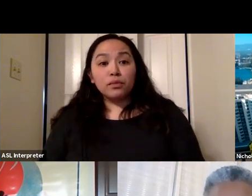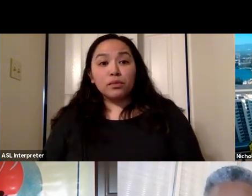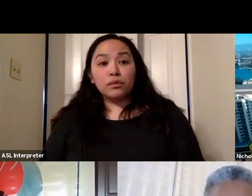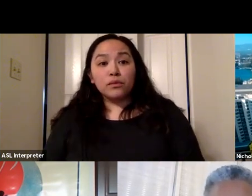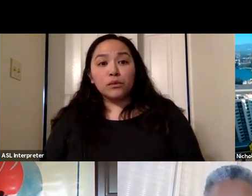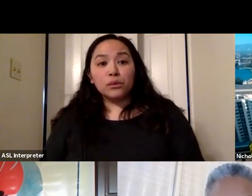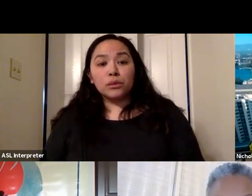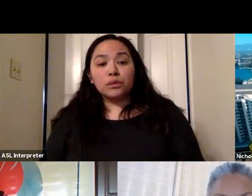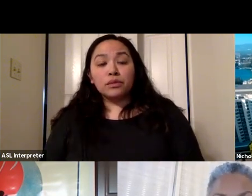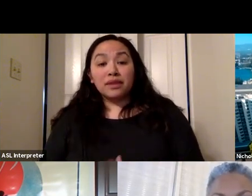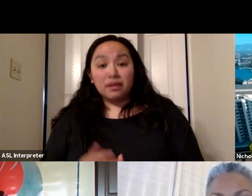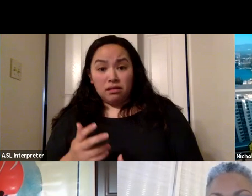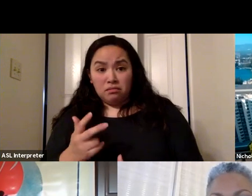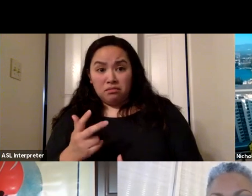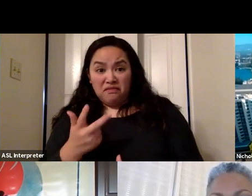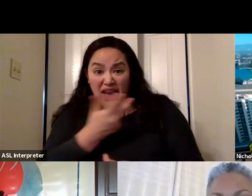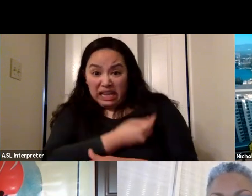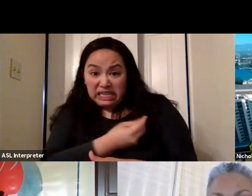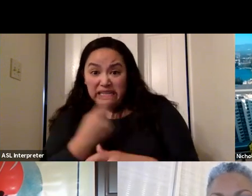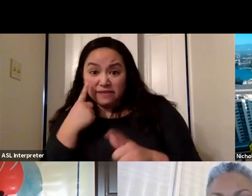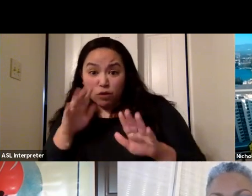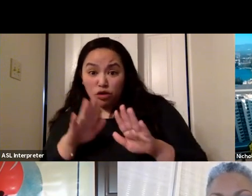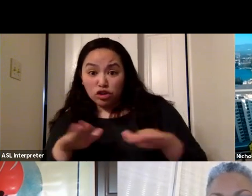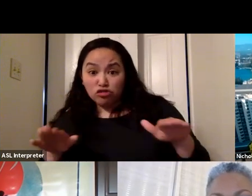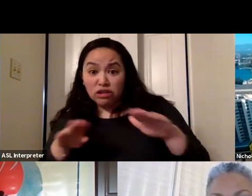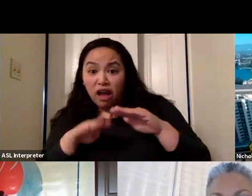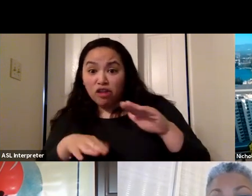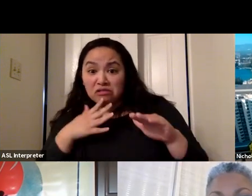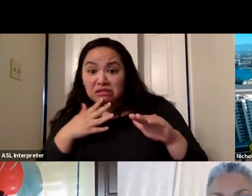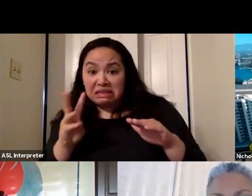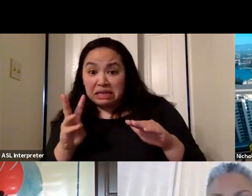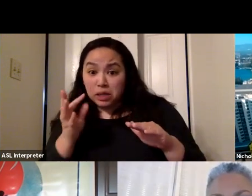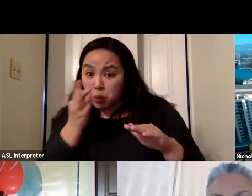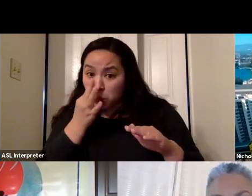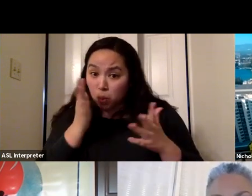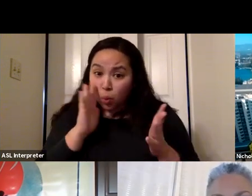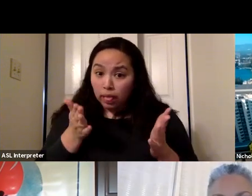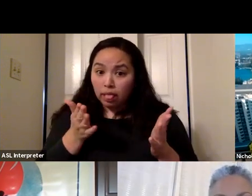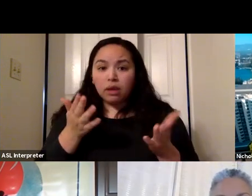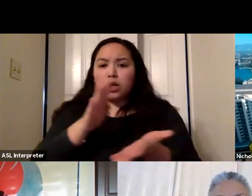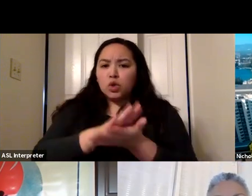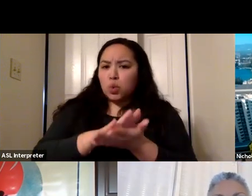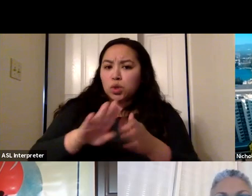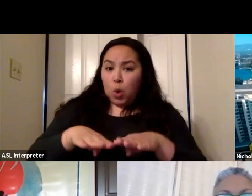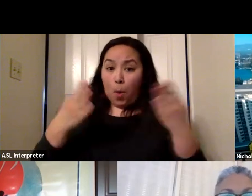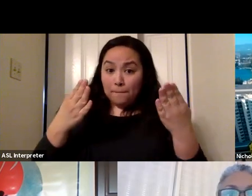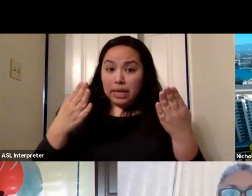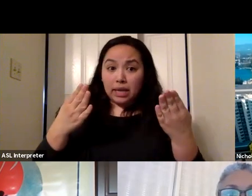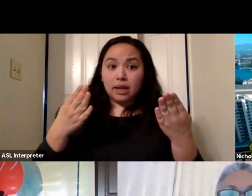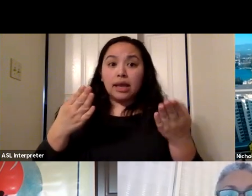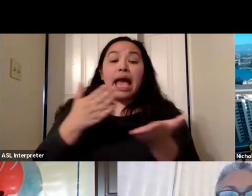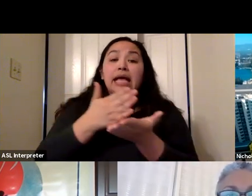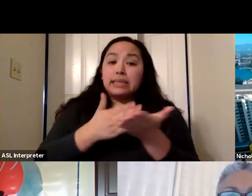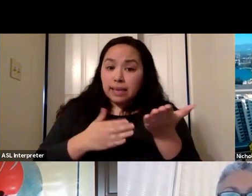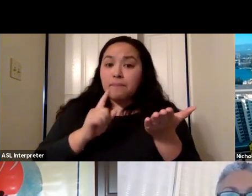close are we to vaccines for children and youth under age 16? Schools have opened back up, and some are COVID testing the students